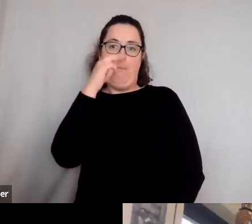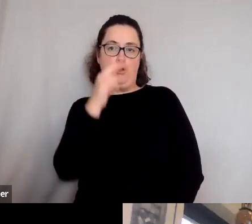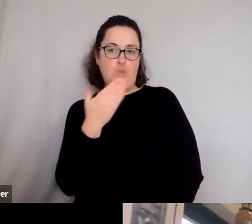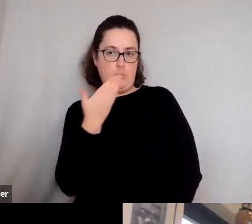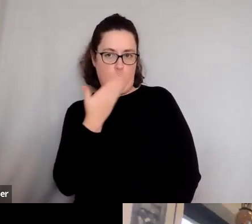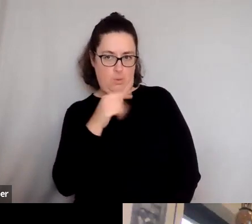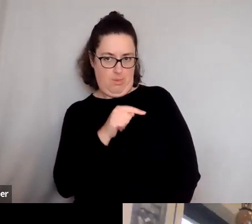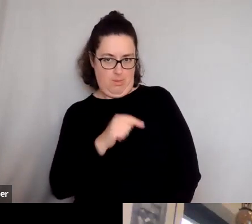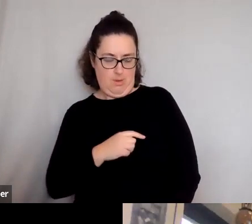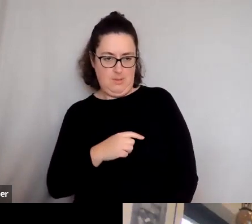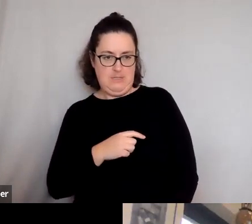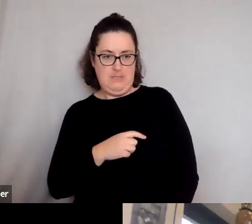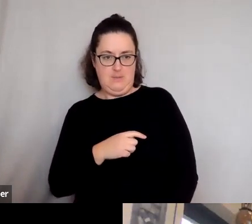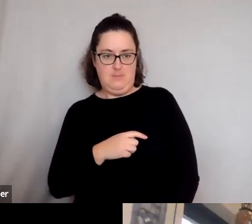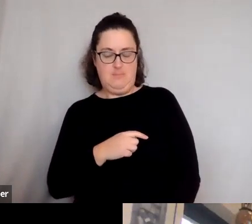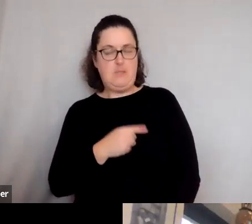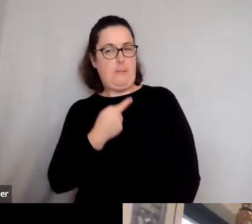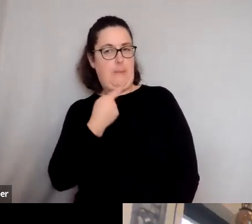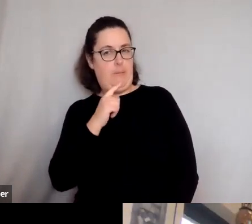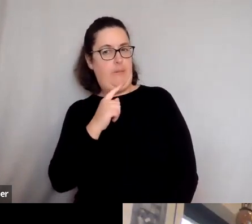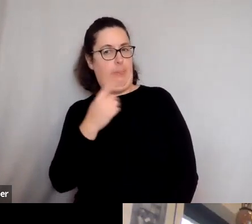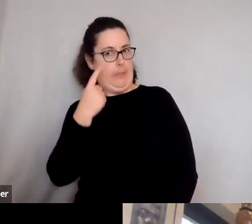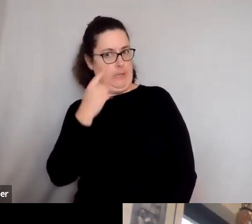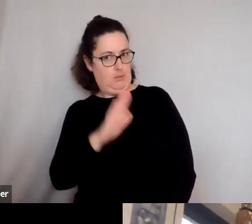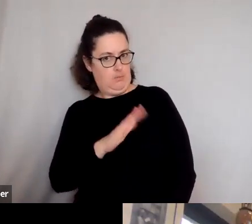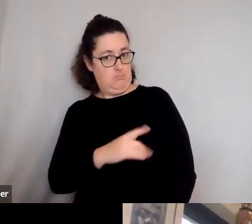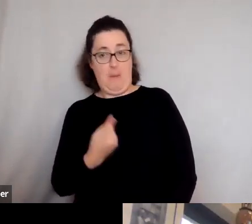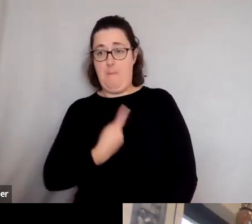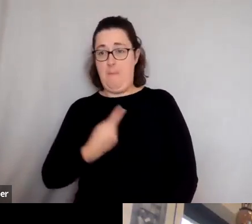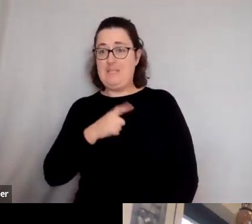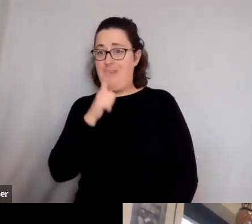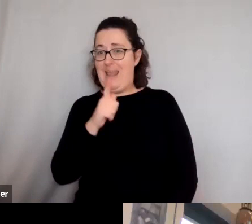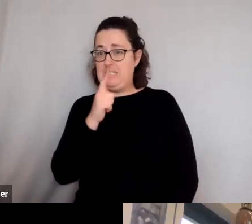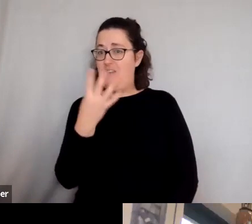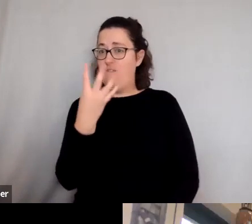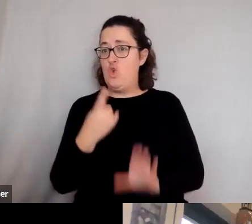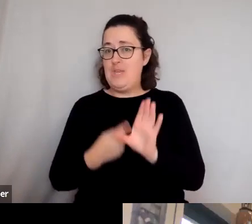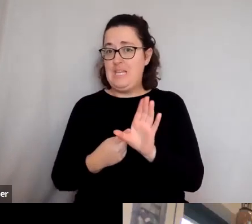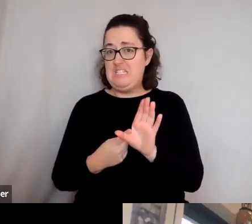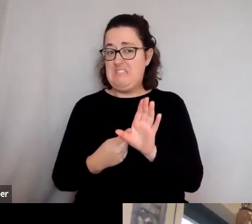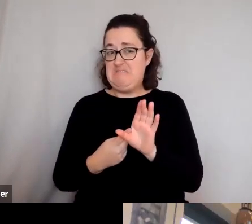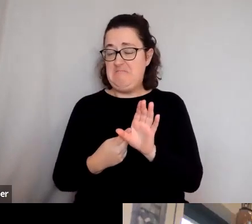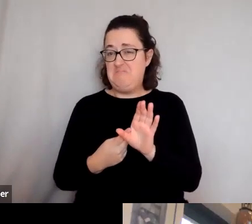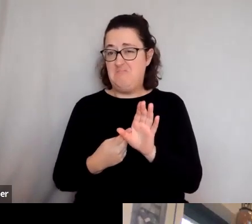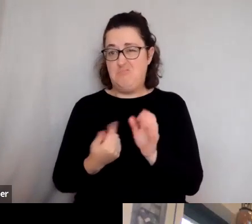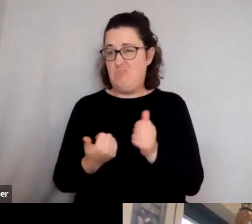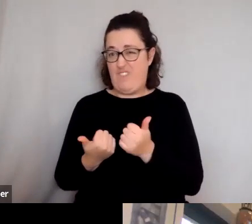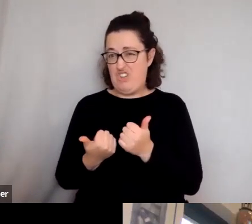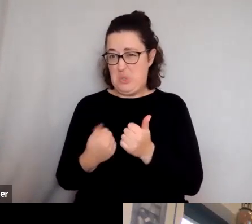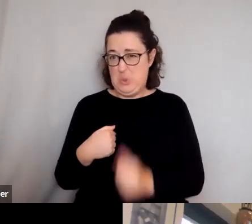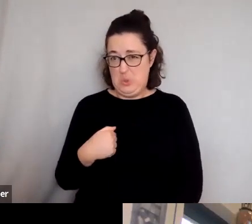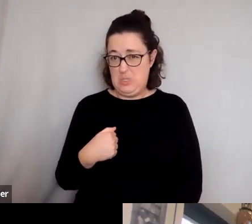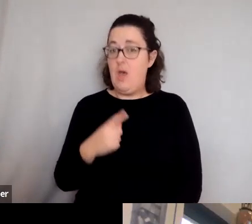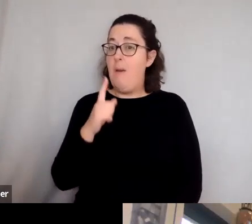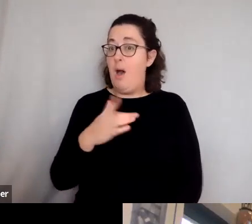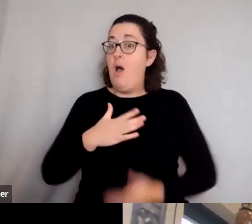You know, it's that rarefied atmosphere. But actually, I mean, I did Latin for four years at school. I don't think I was very good at it. But what I loved about